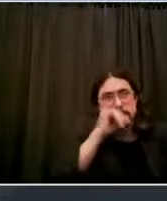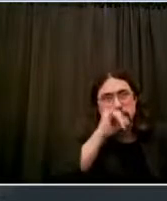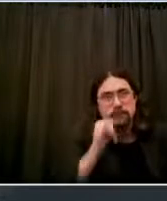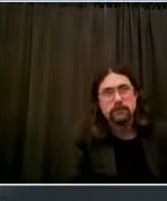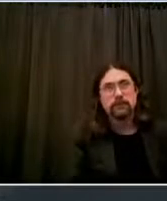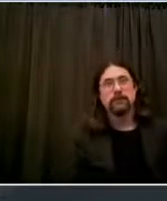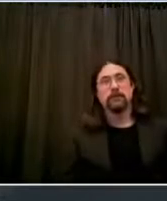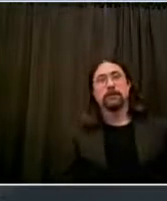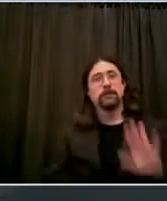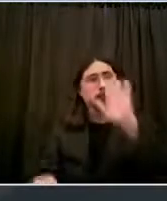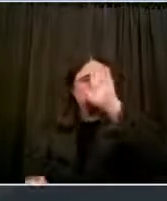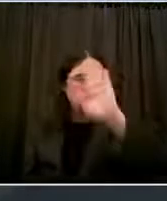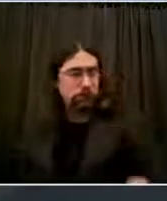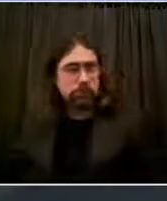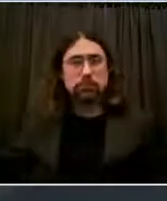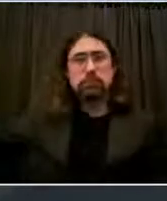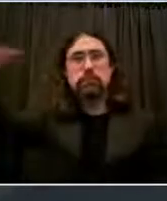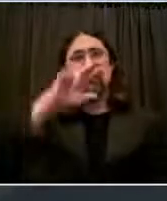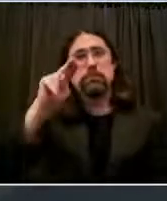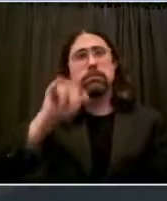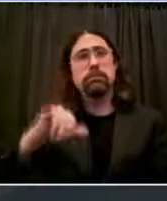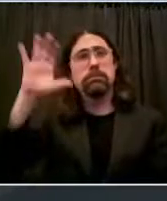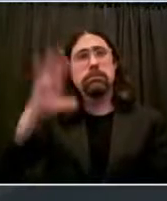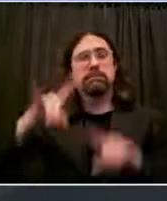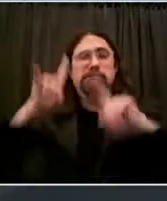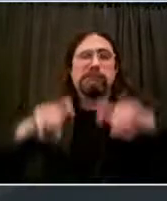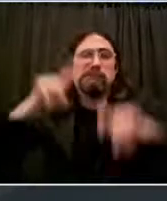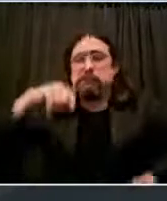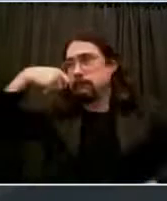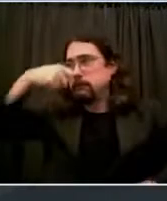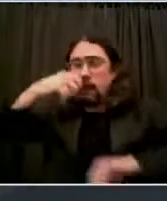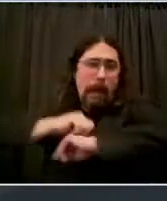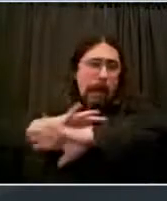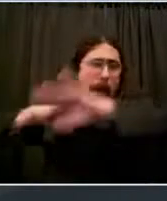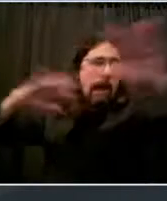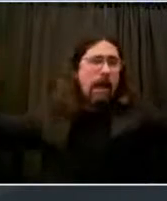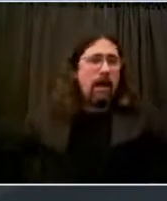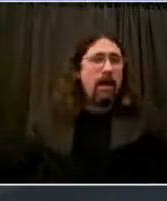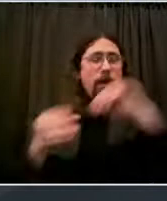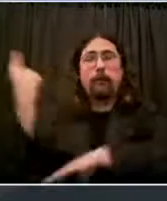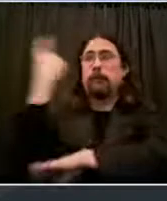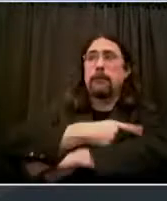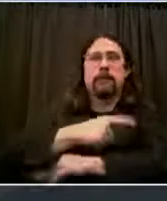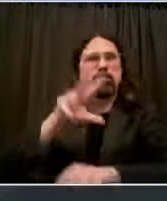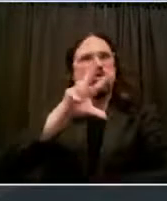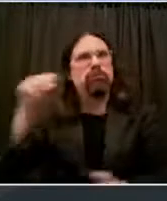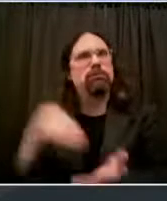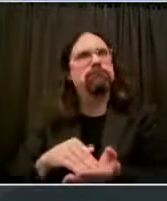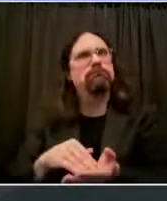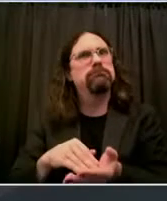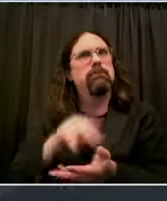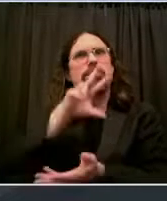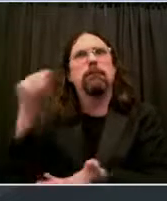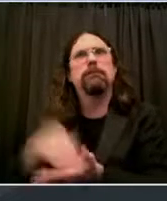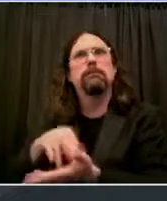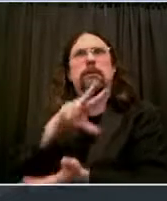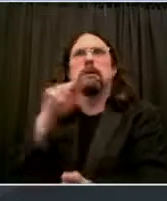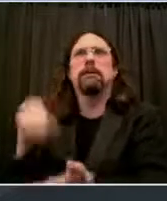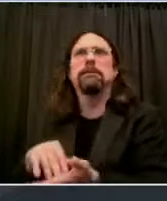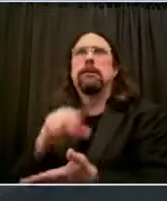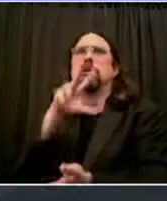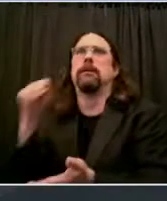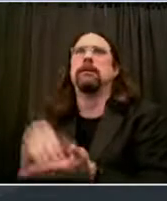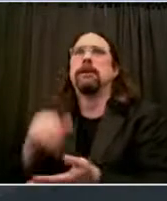15% for the first time since the beginning of this crisis. Today's report, only one percent,